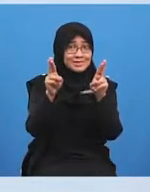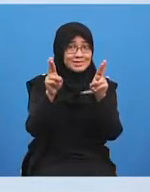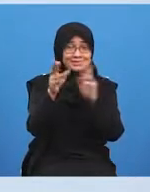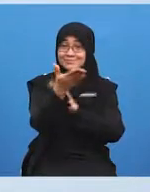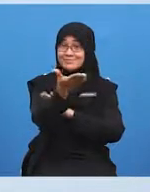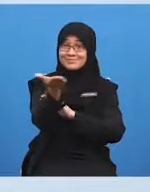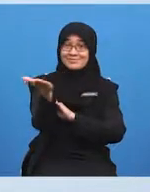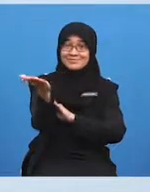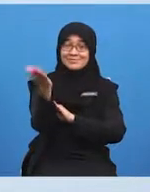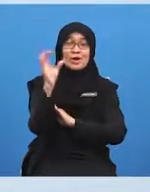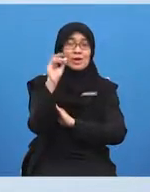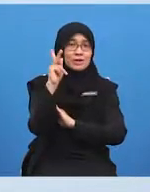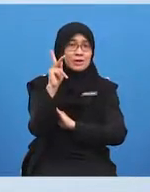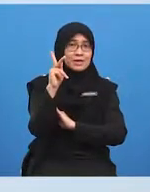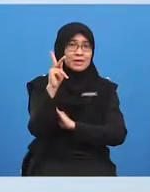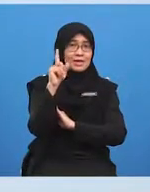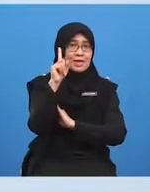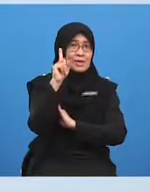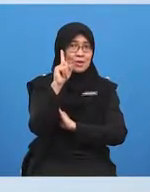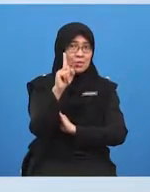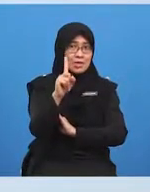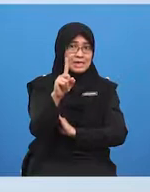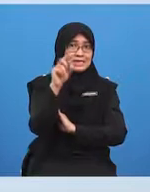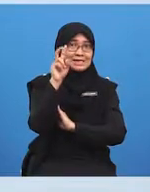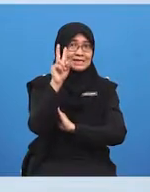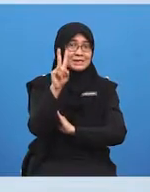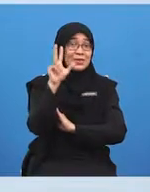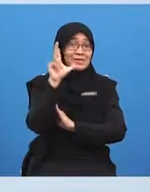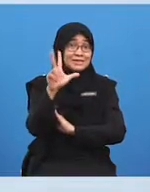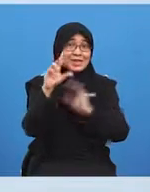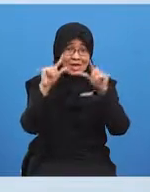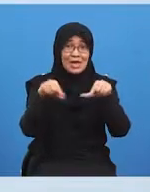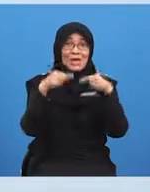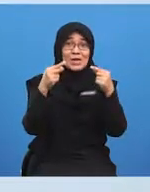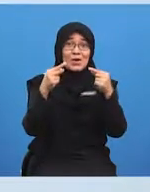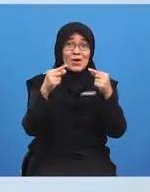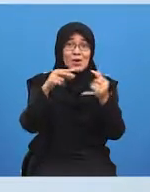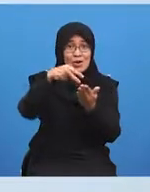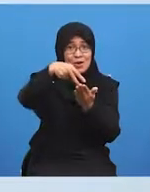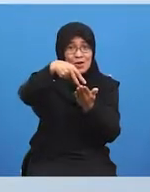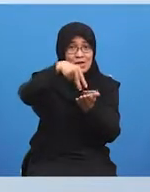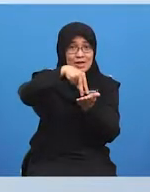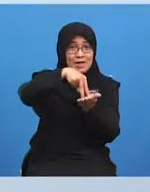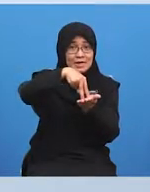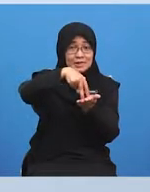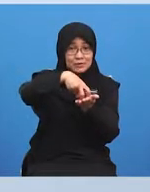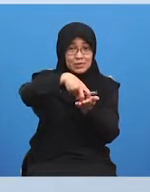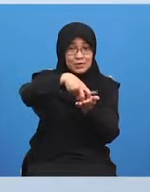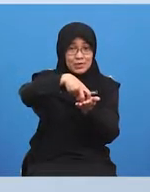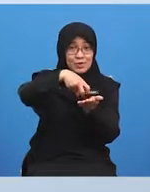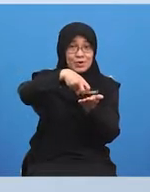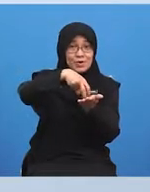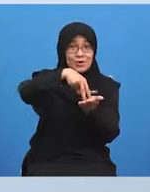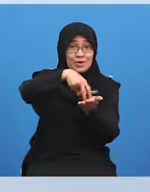girls on your mark get set go squat first three